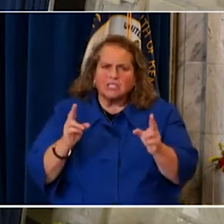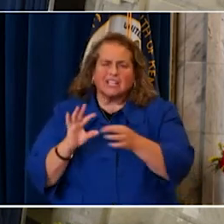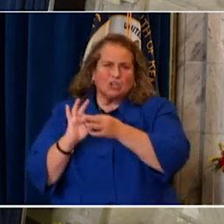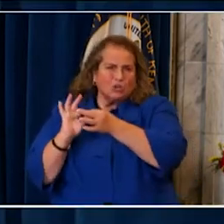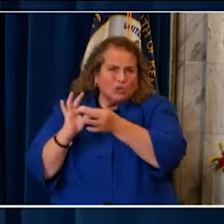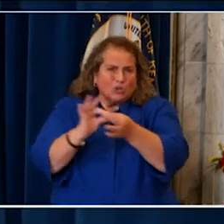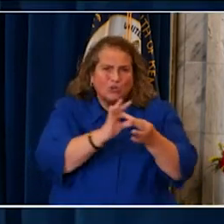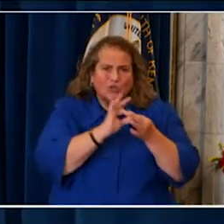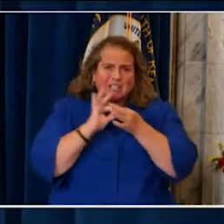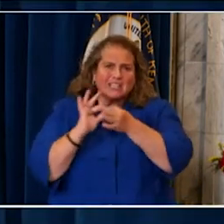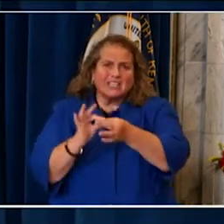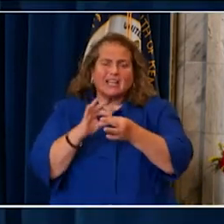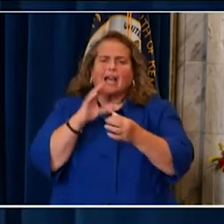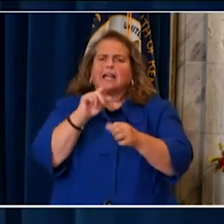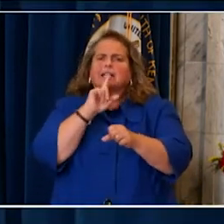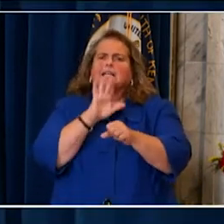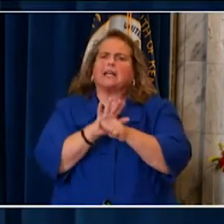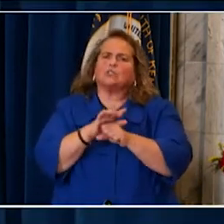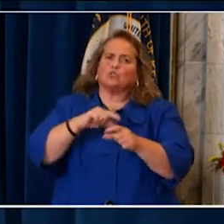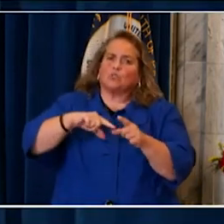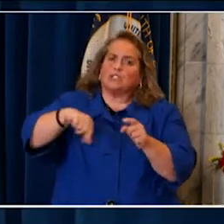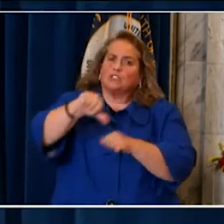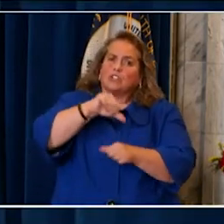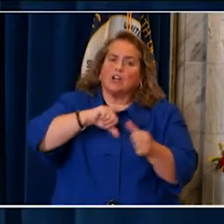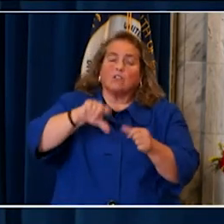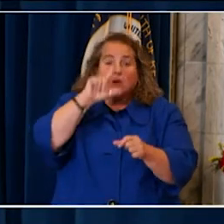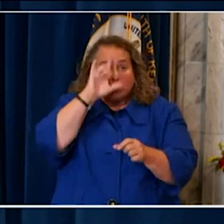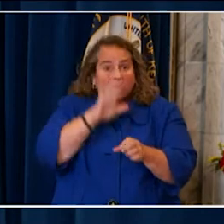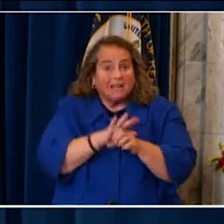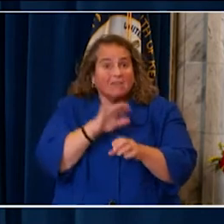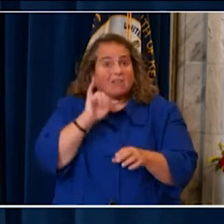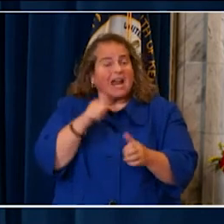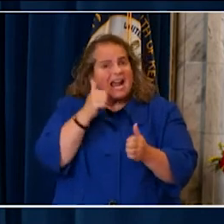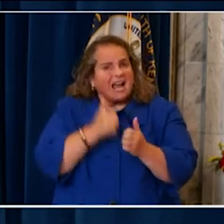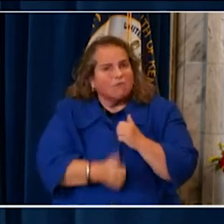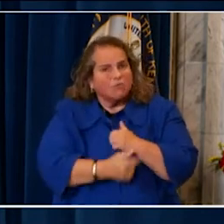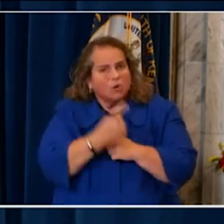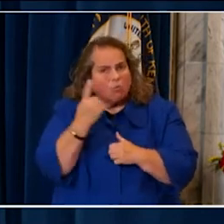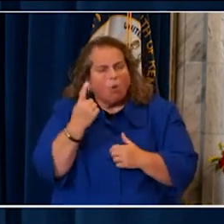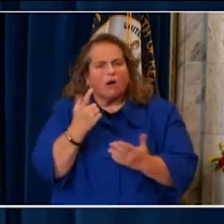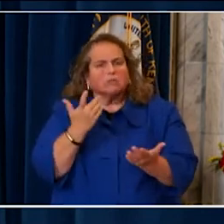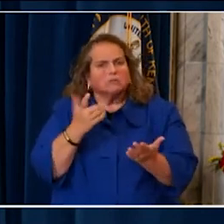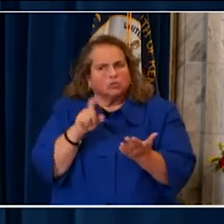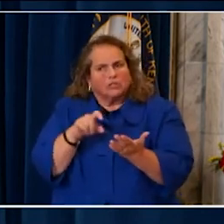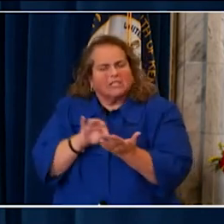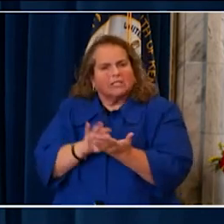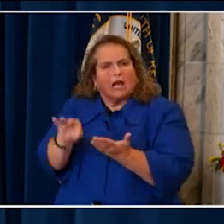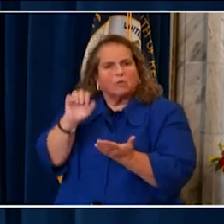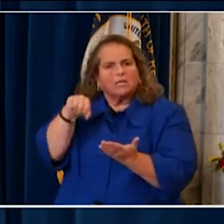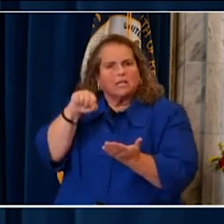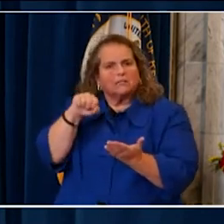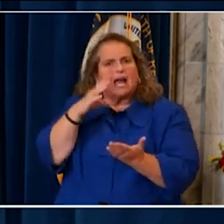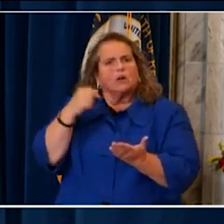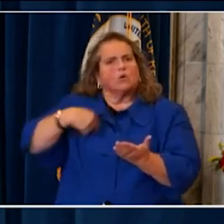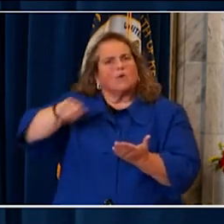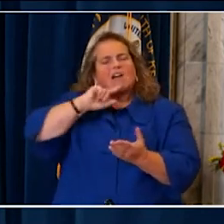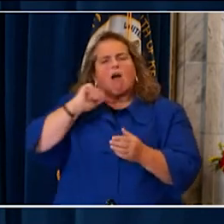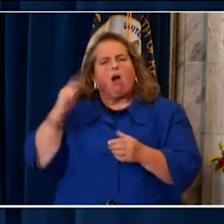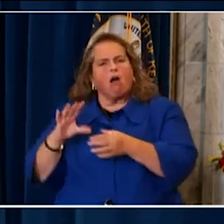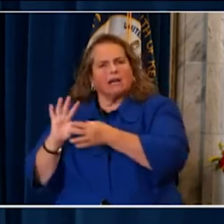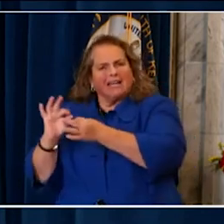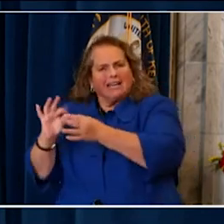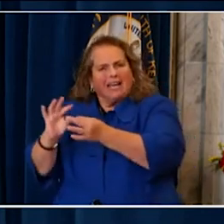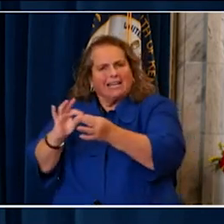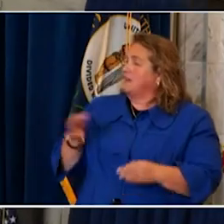dedication to one another, the belief that everybody counts and that we are all connected in such fundamental